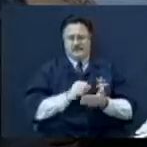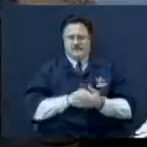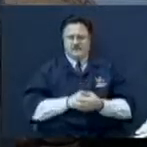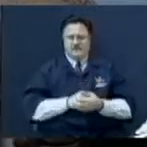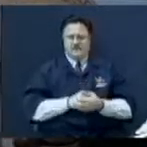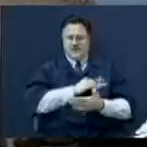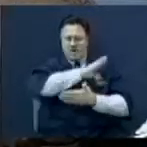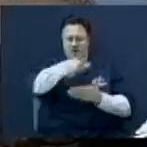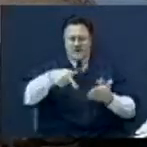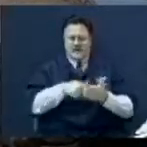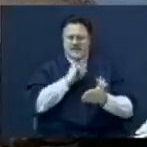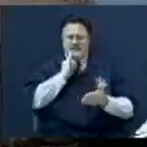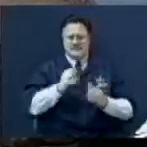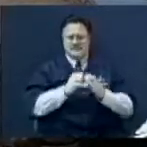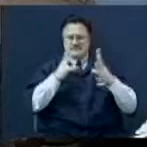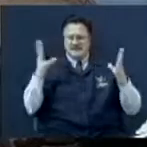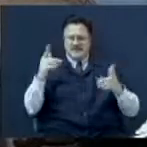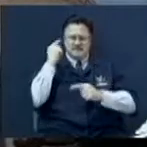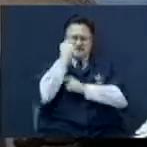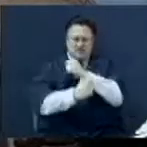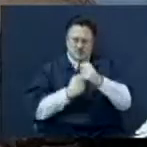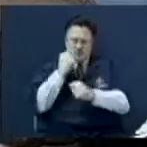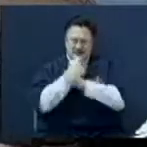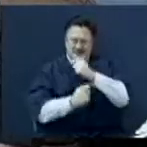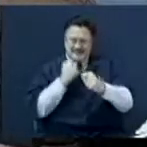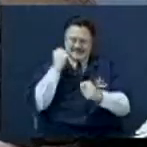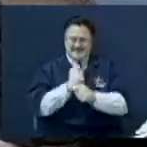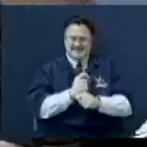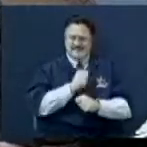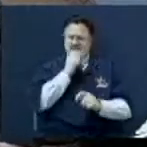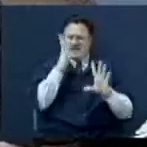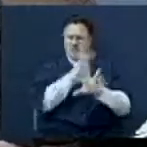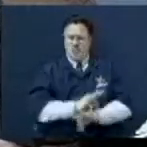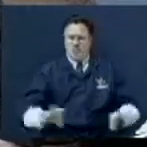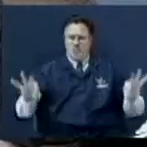See, all that is is a bunch of tradition that ain't worth a nickel.